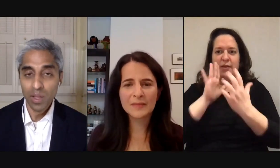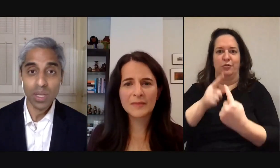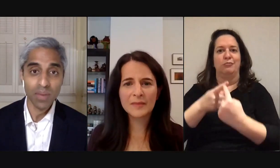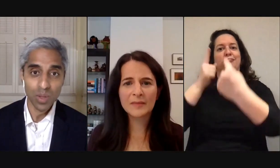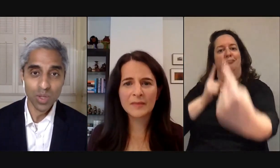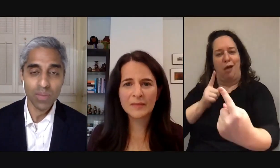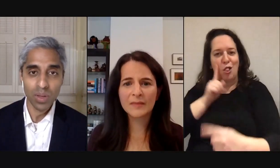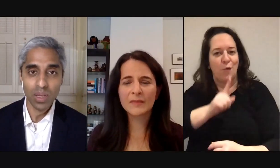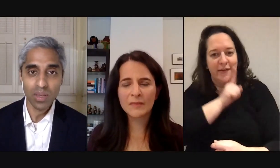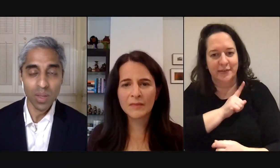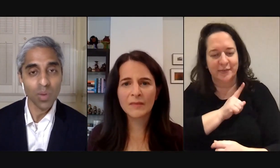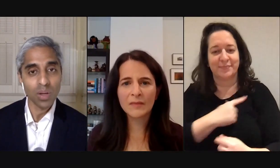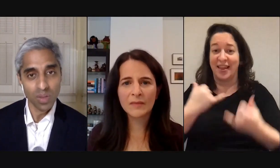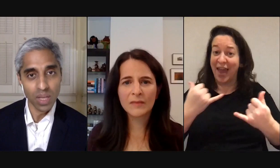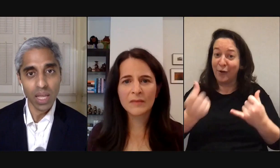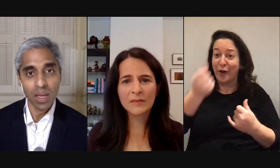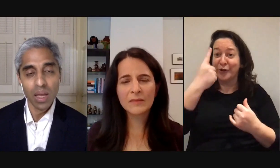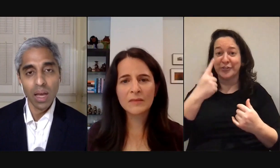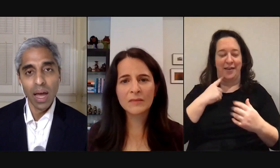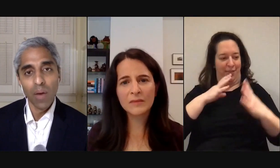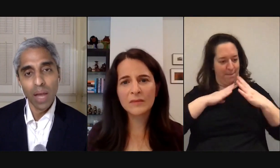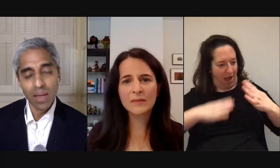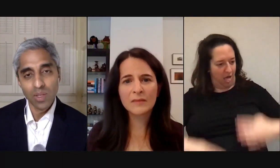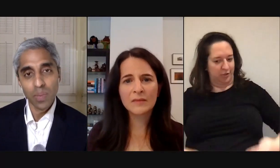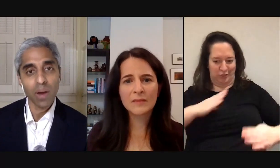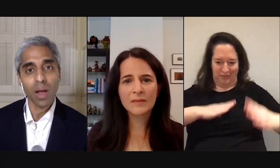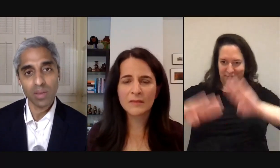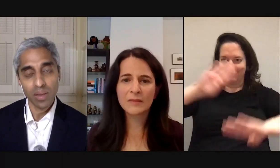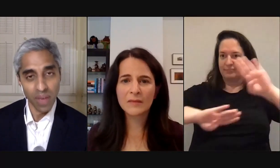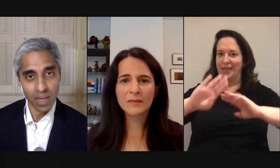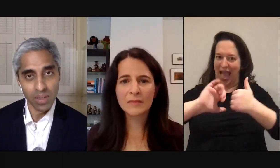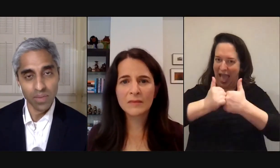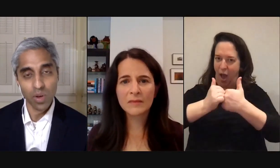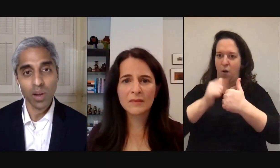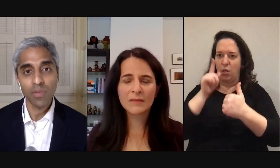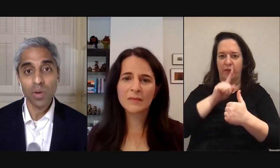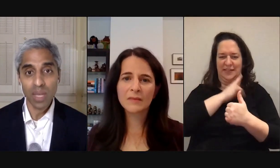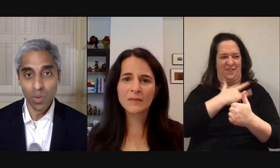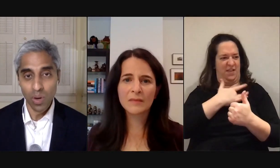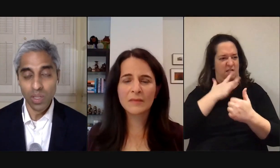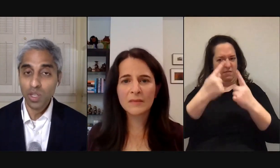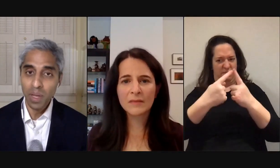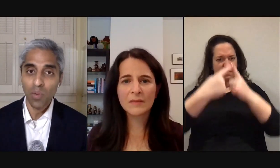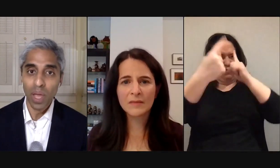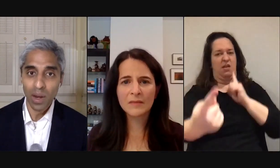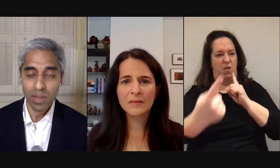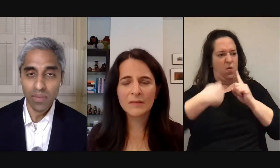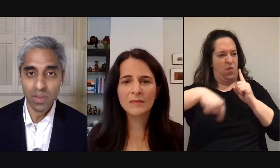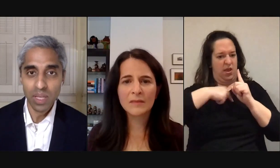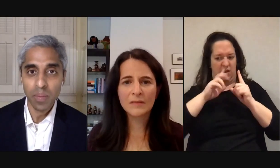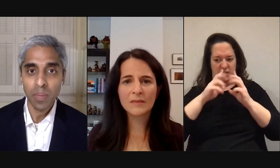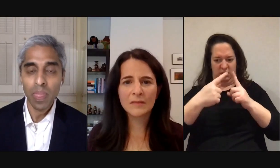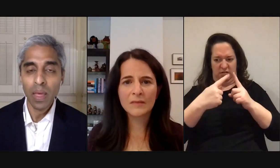biology and evolution of loneliness now that you understand how it has this paradoxical effect of turning our focus inward and chipping away